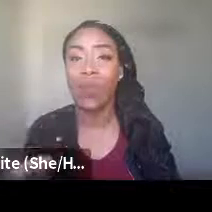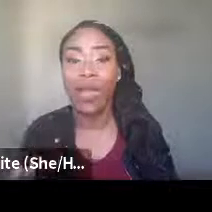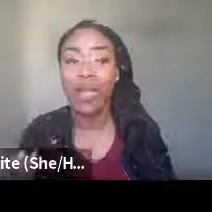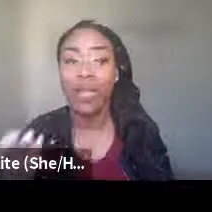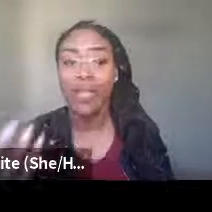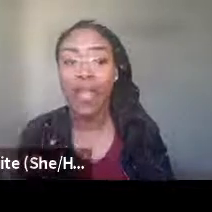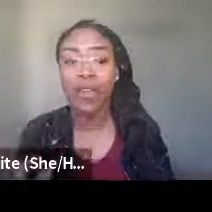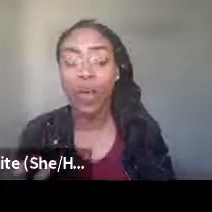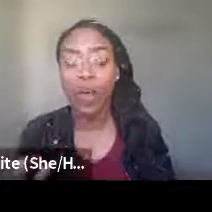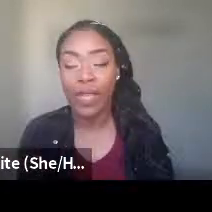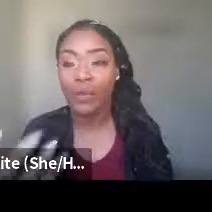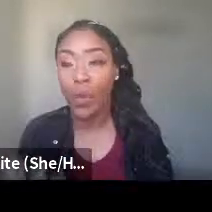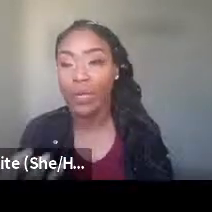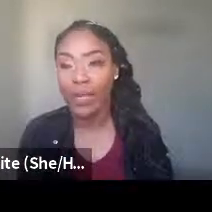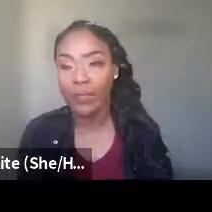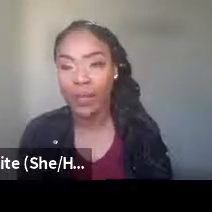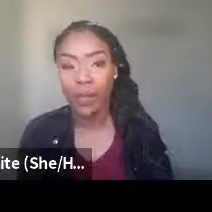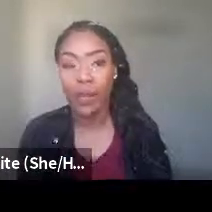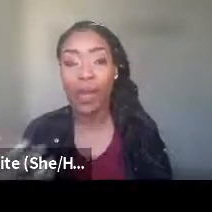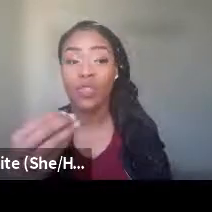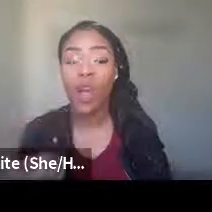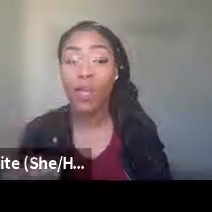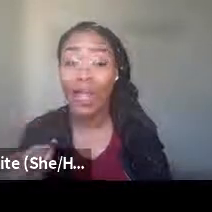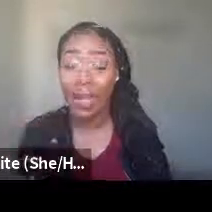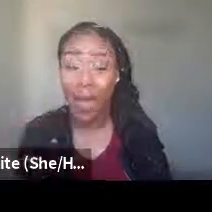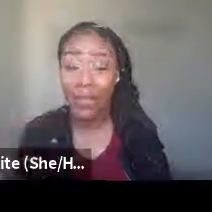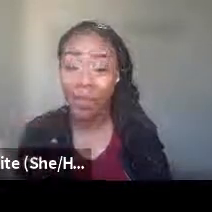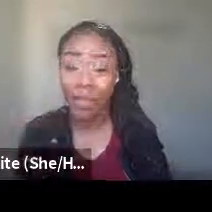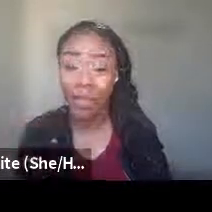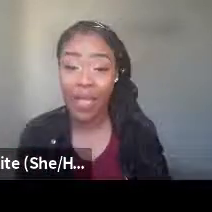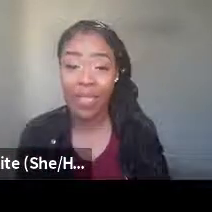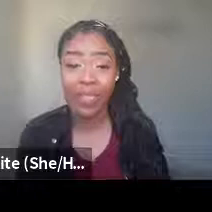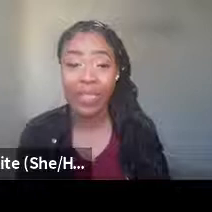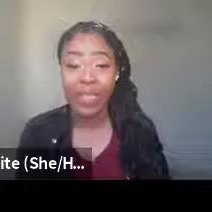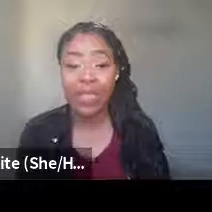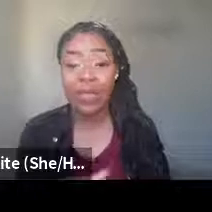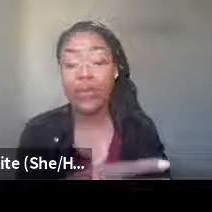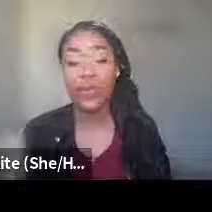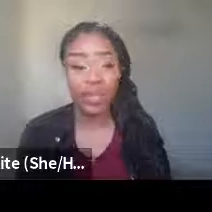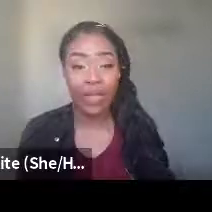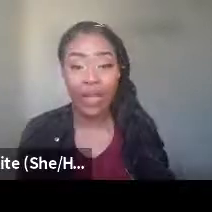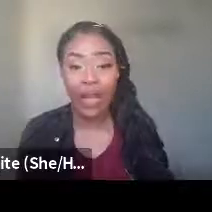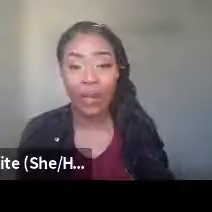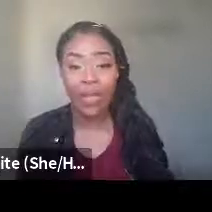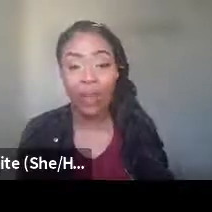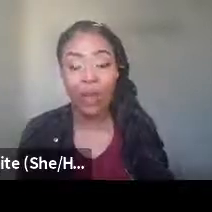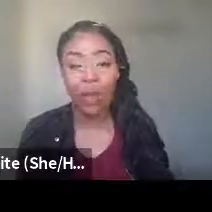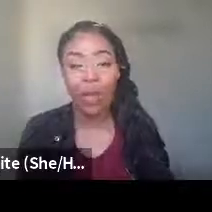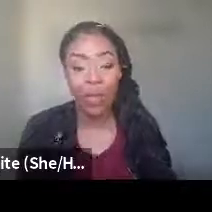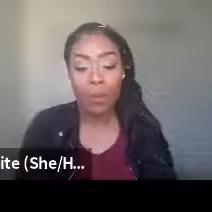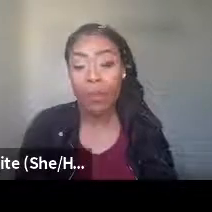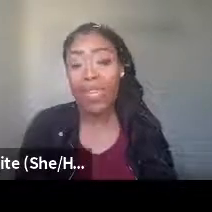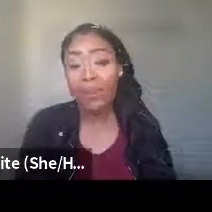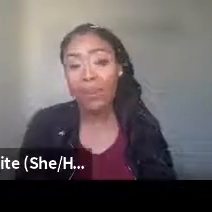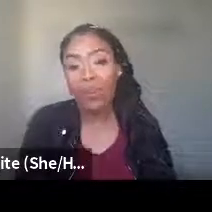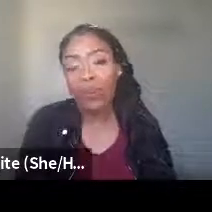telling us what that trauma means and what it does for you. Trauma can impact your implicit bias hugely. It will